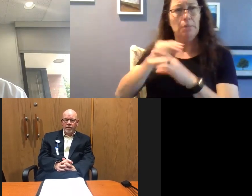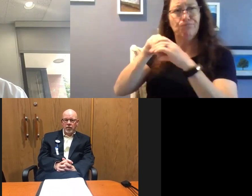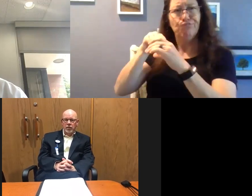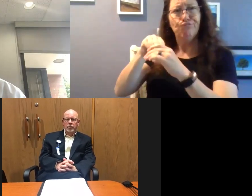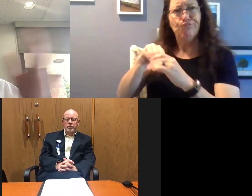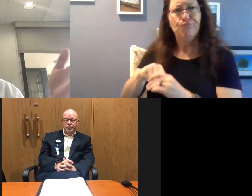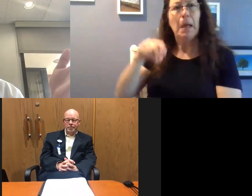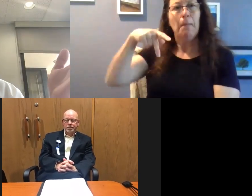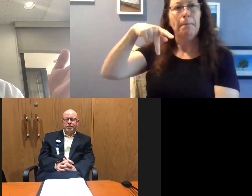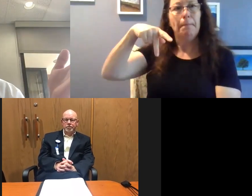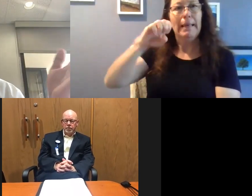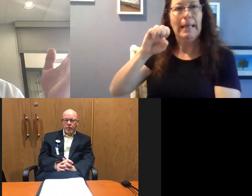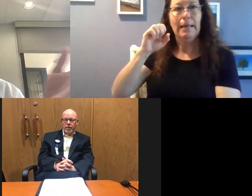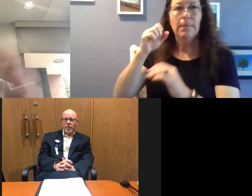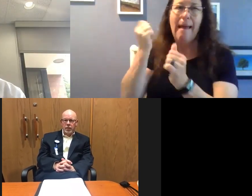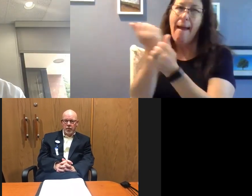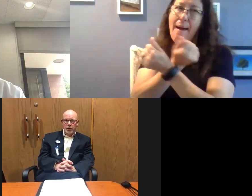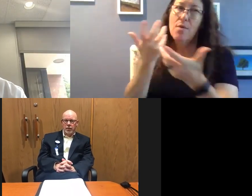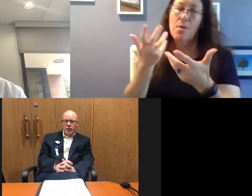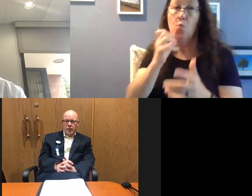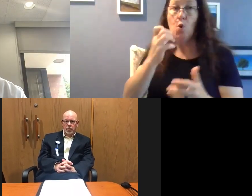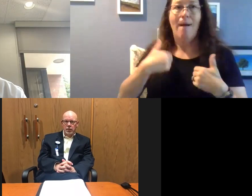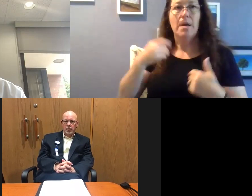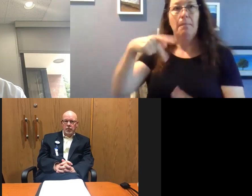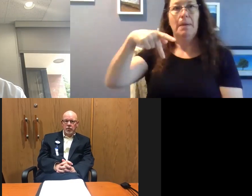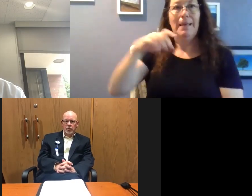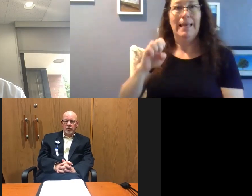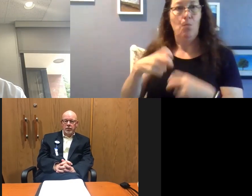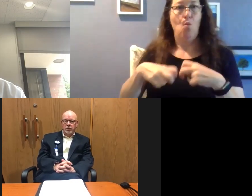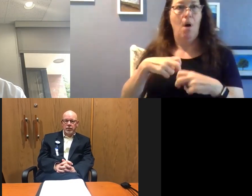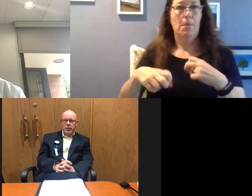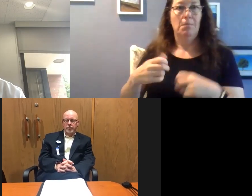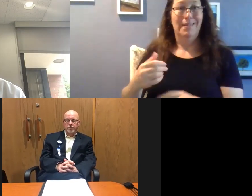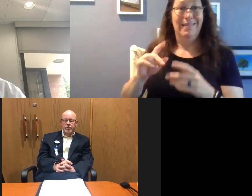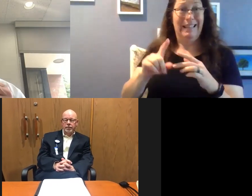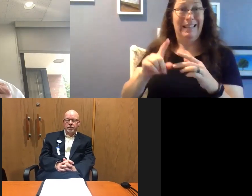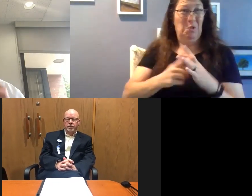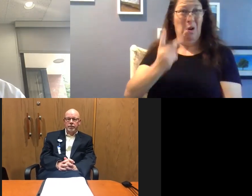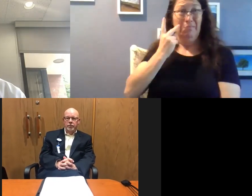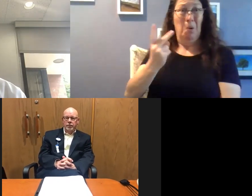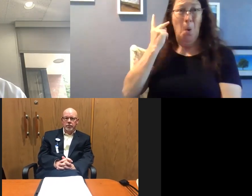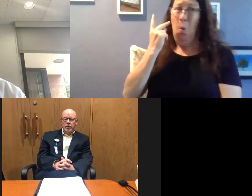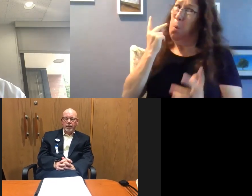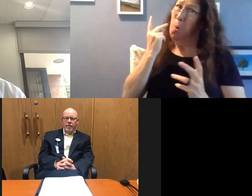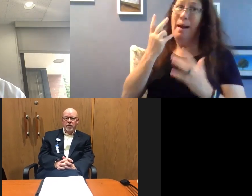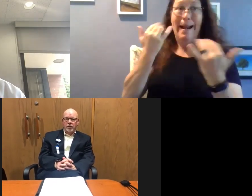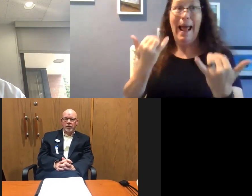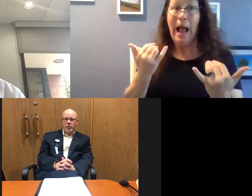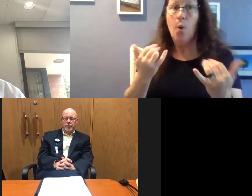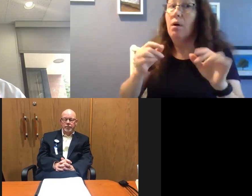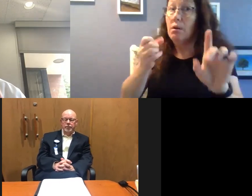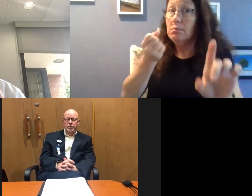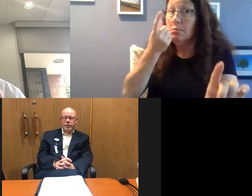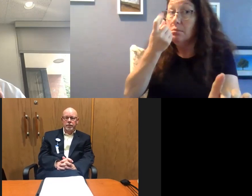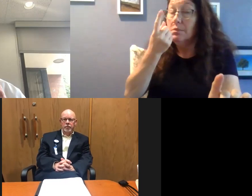in all categories. We do not have PPE issues like we did at the beginning, but it's still possible for us